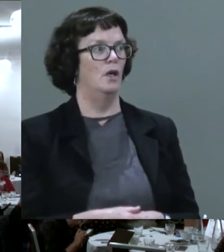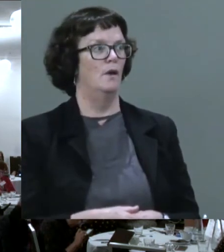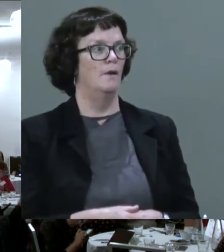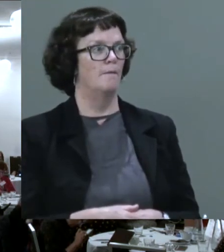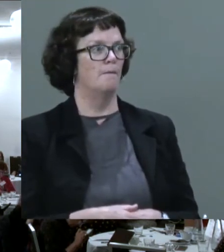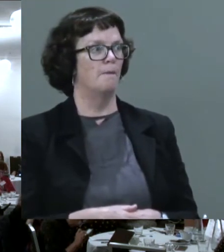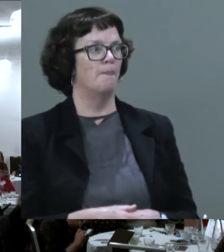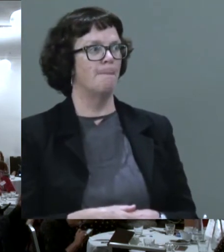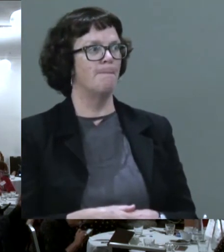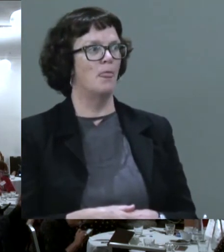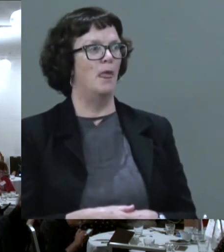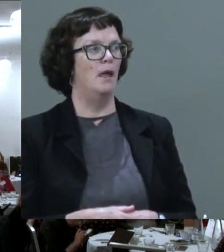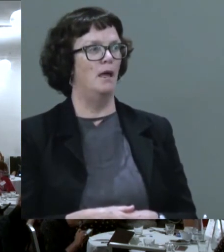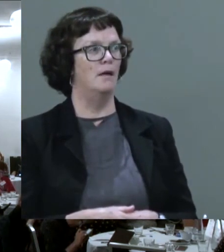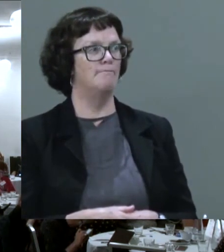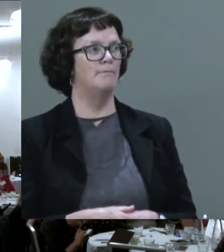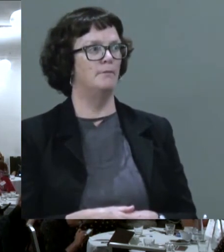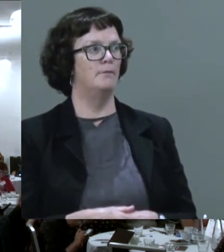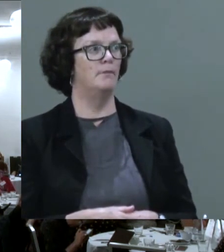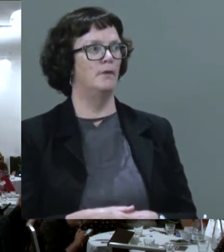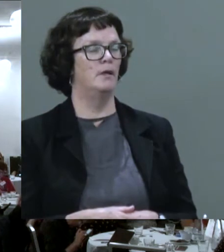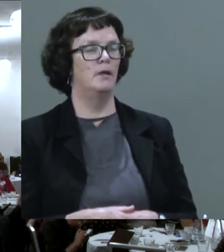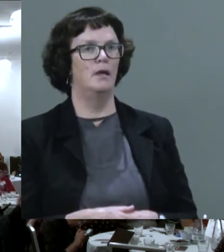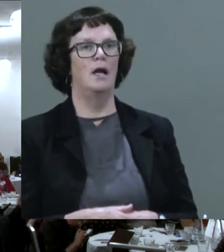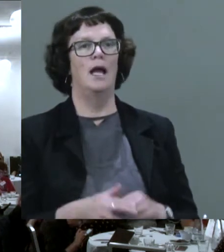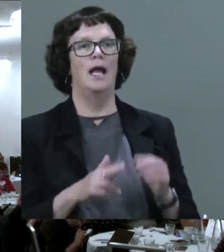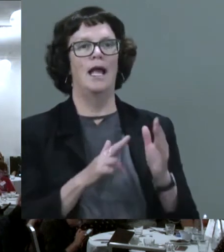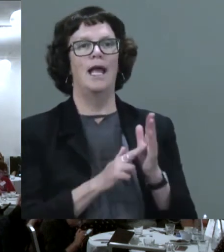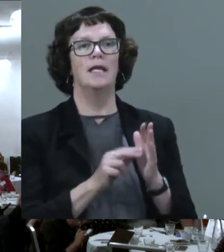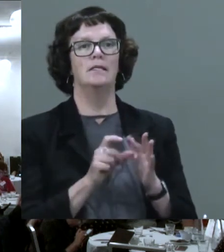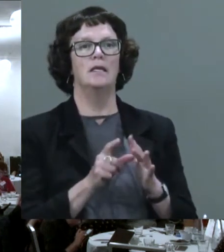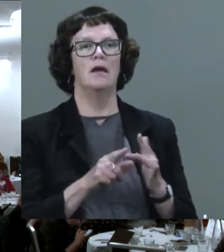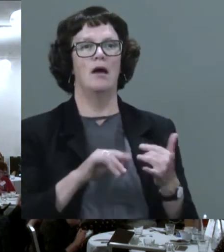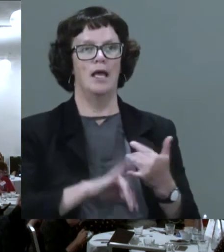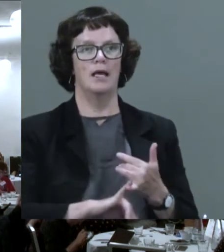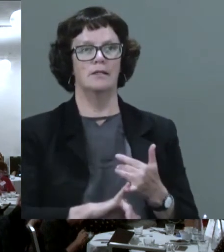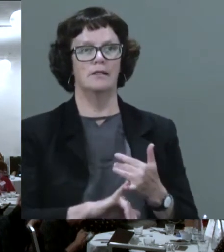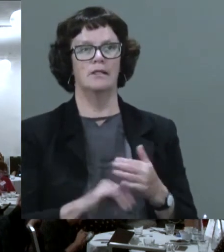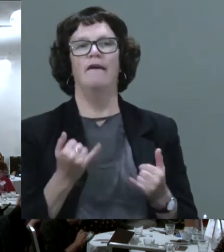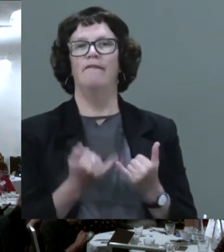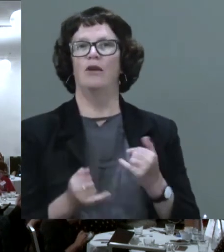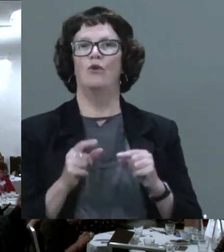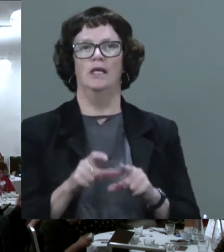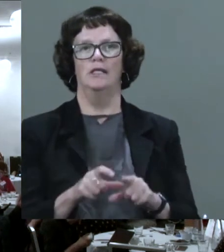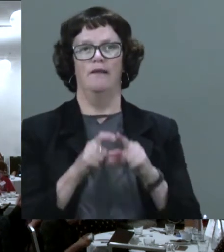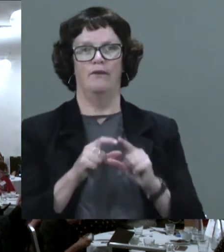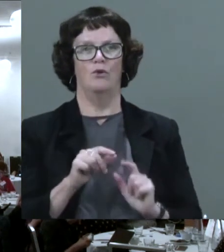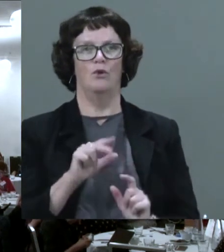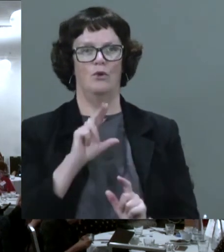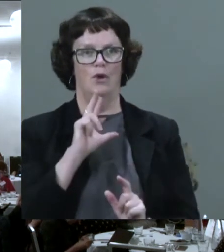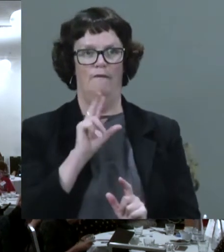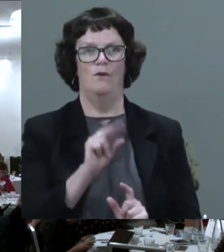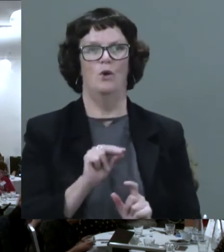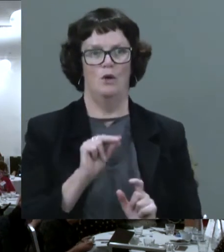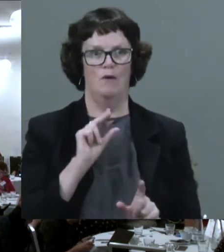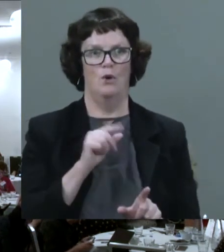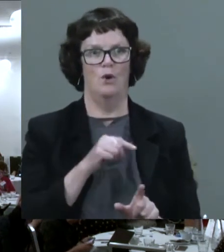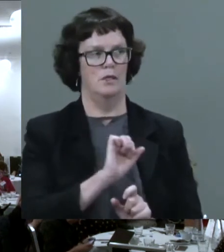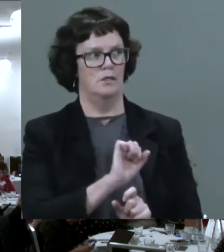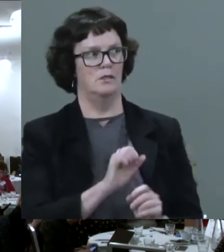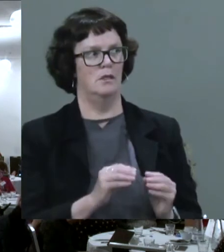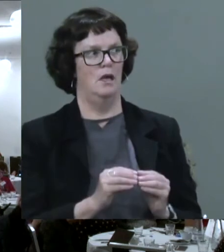about the NDS and specifically, the